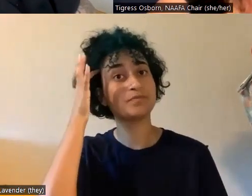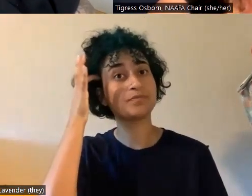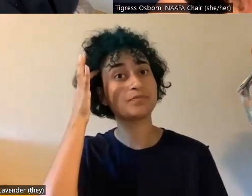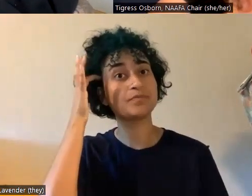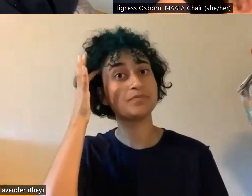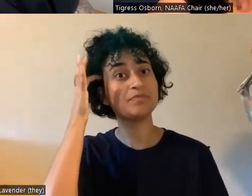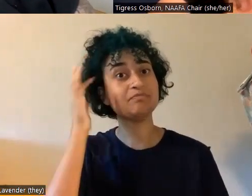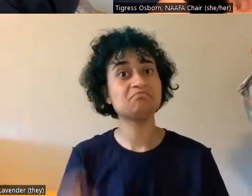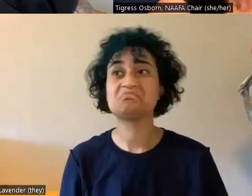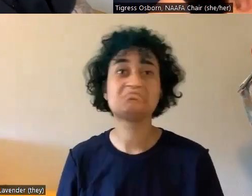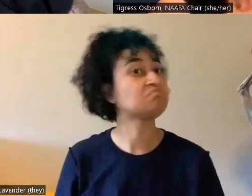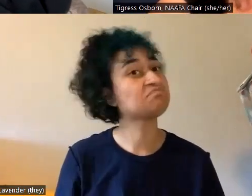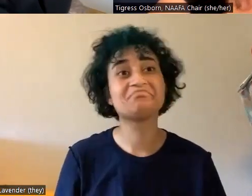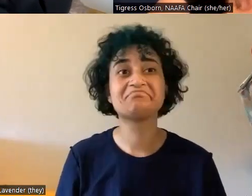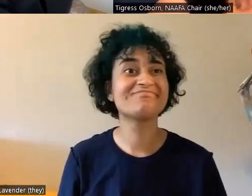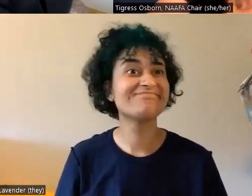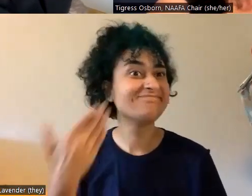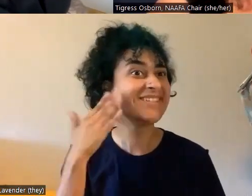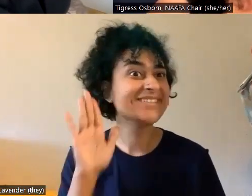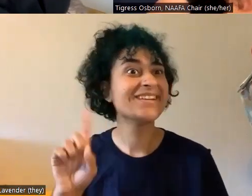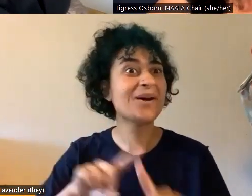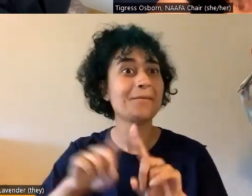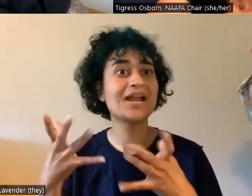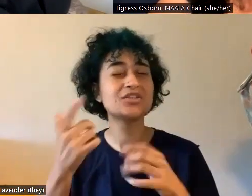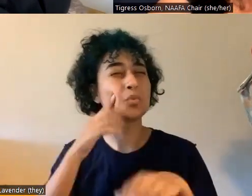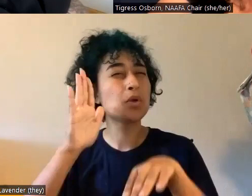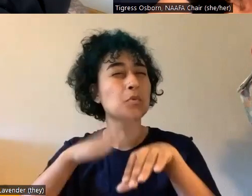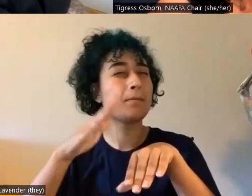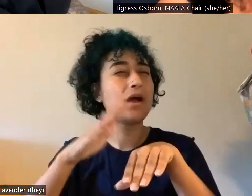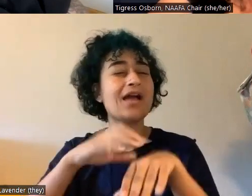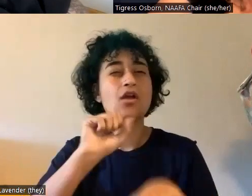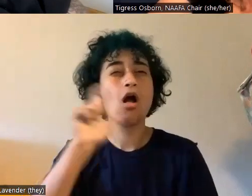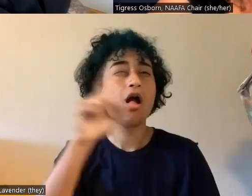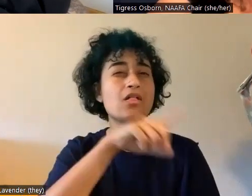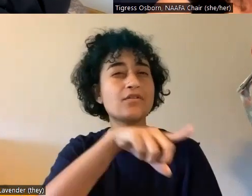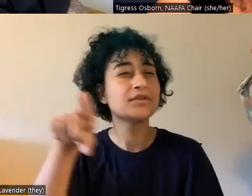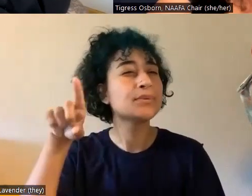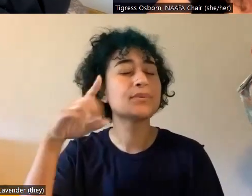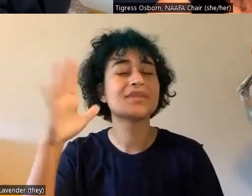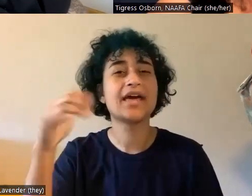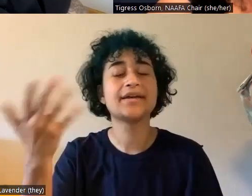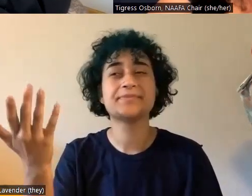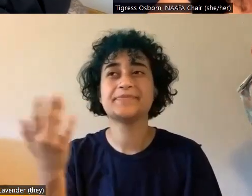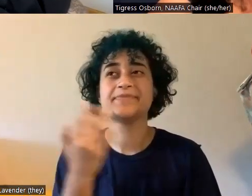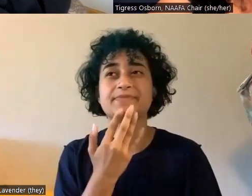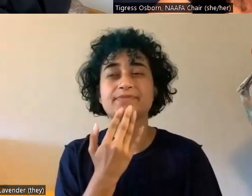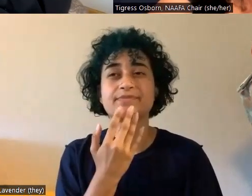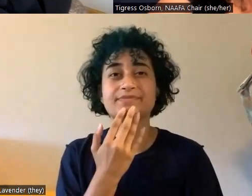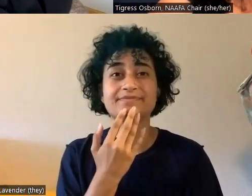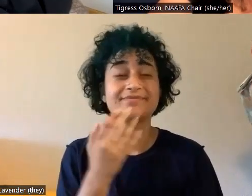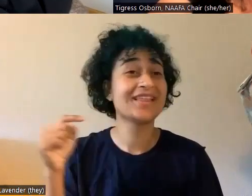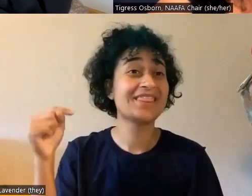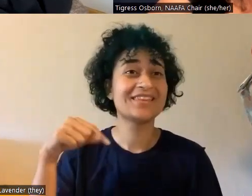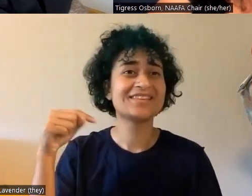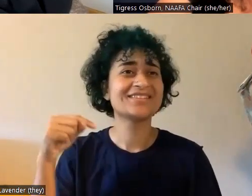I don't think you didn't ask me anything, but I just want to remind all of you that, you know, this is a